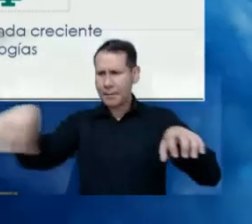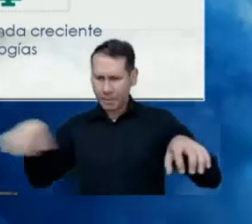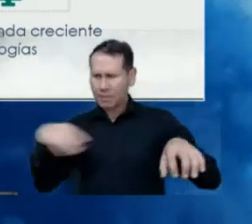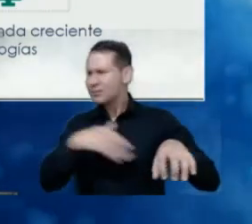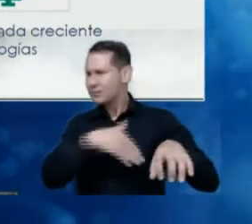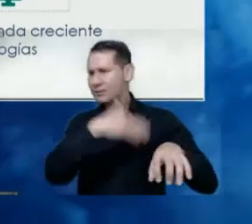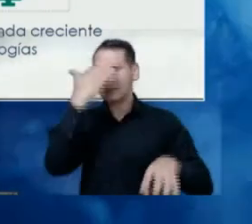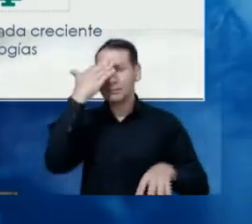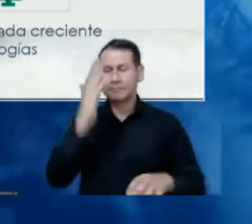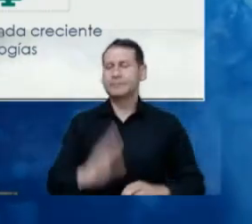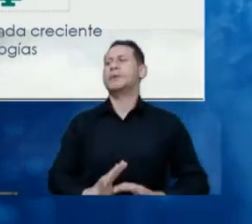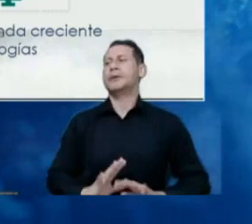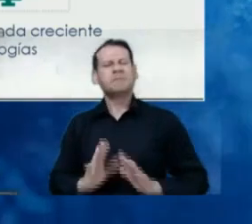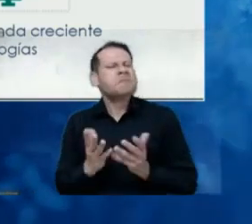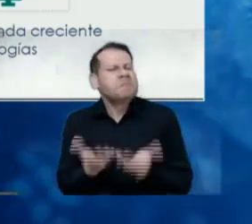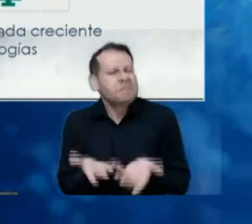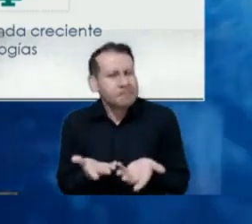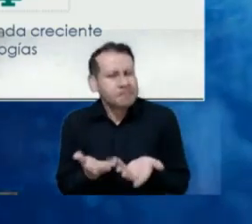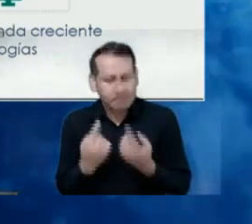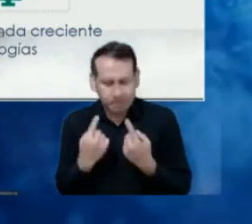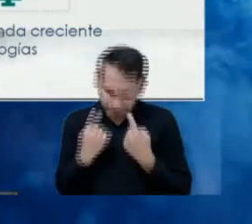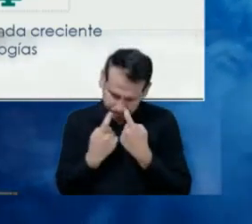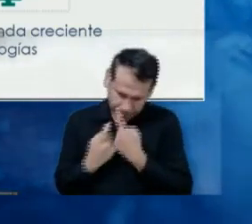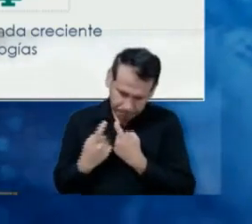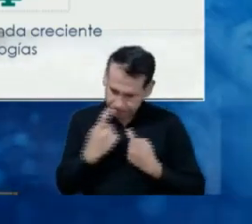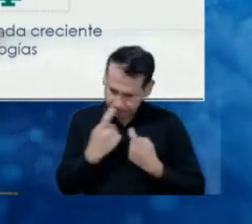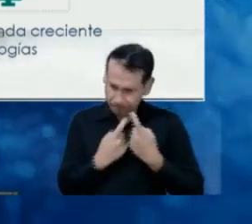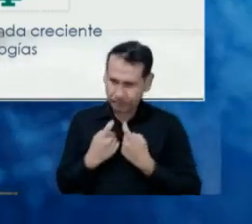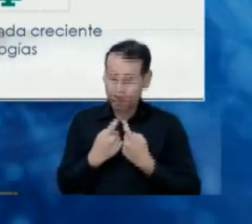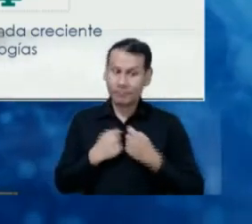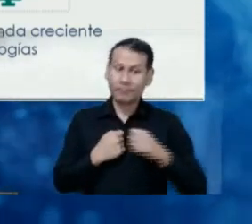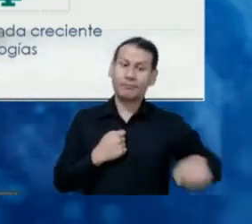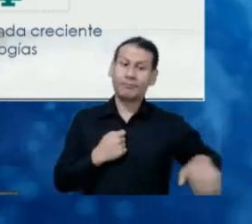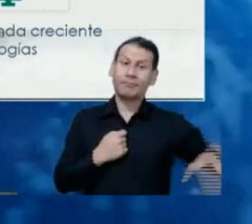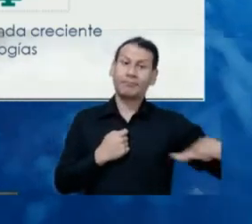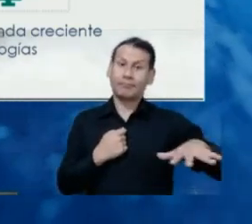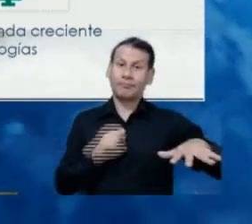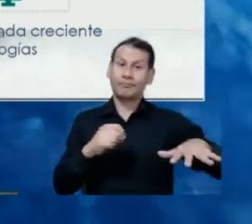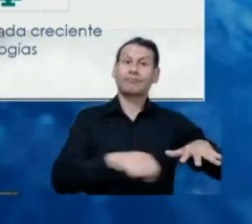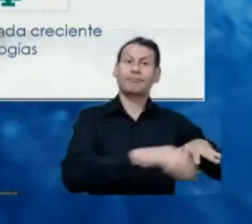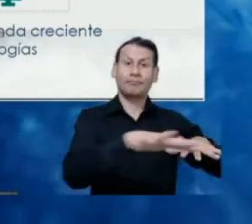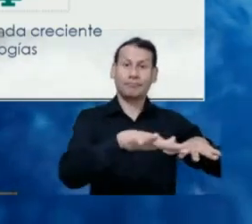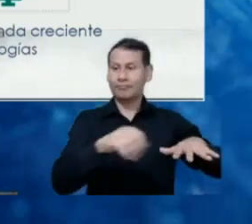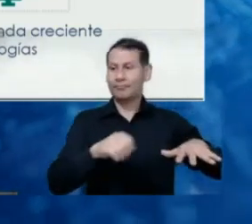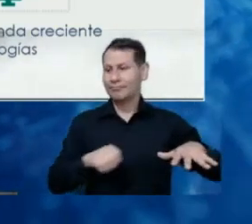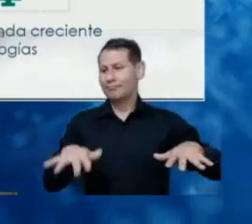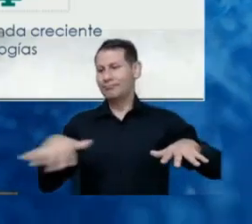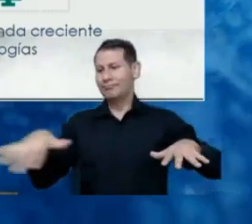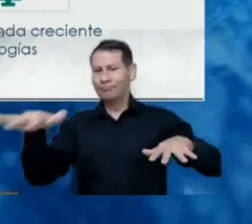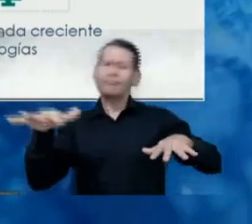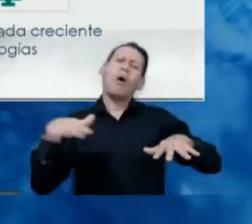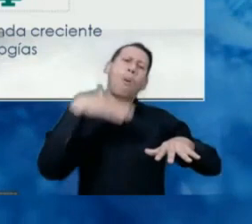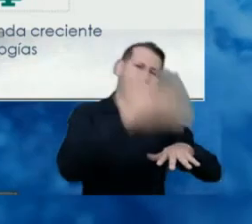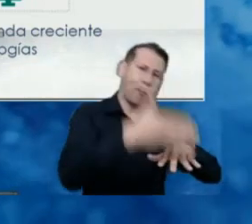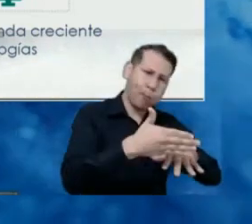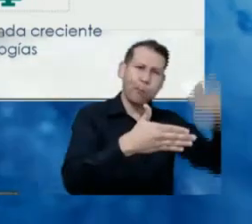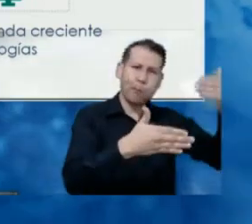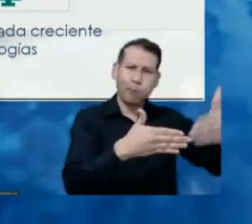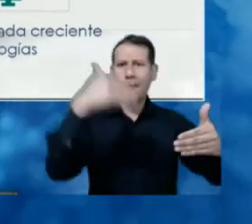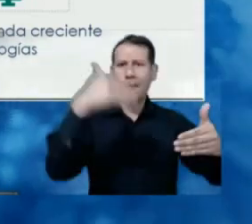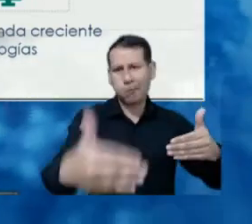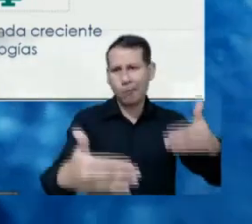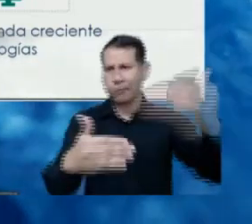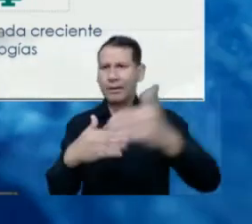happens? When we go and see what is going on in the different territories of the nation, we can find